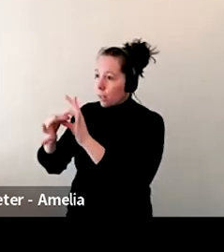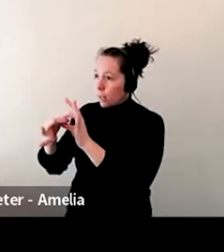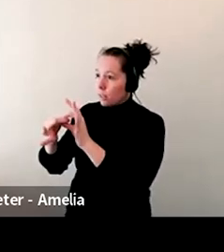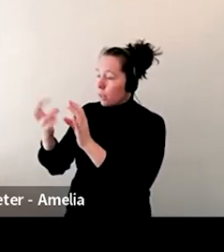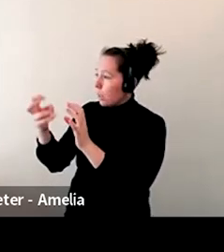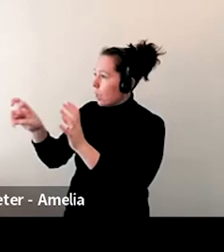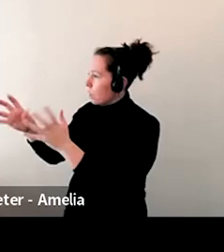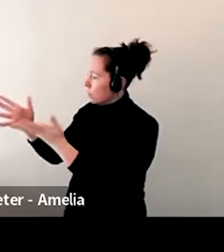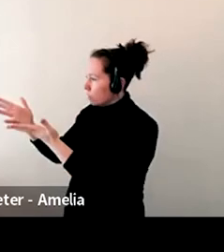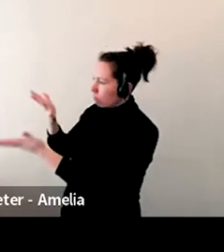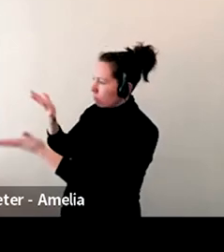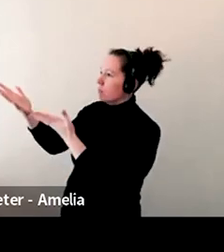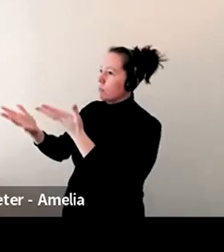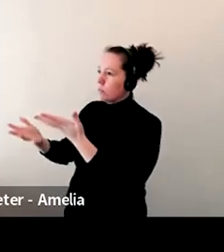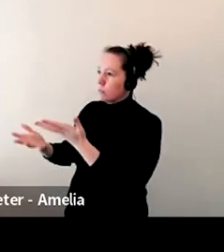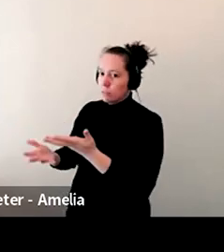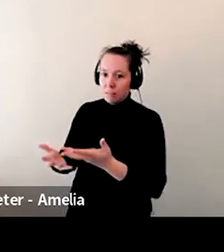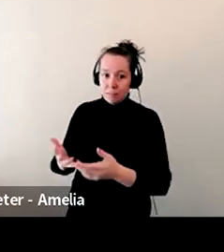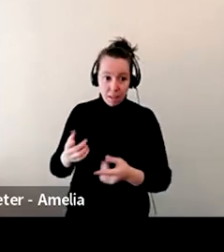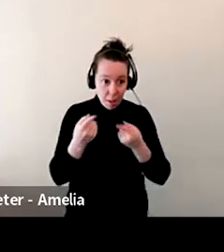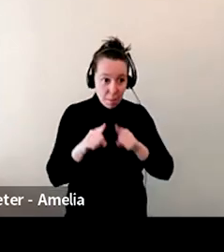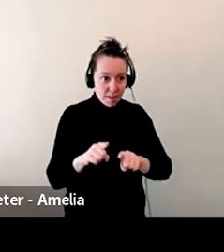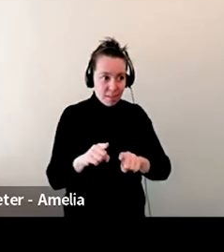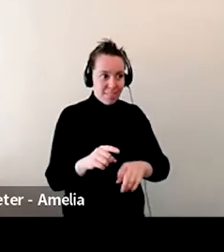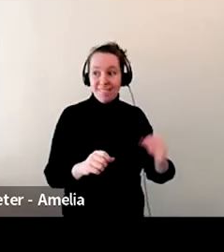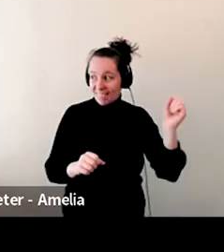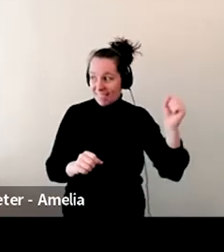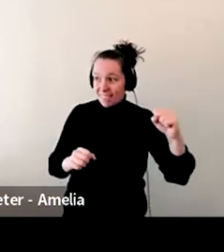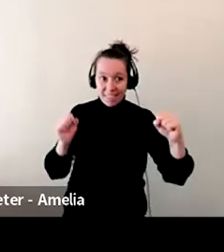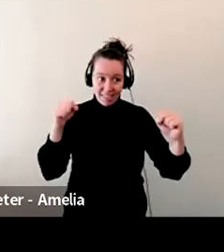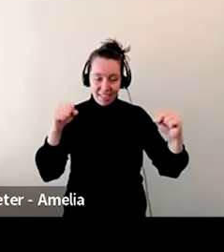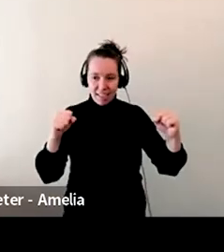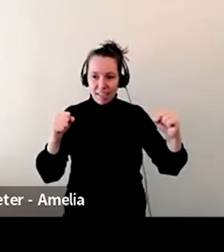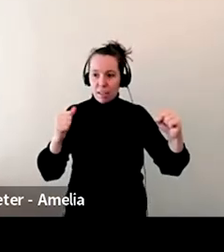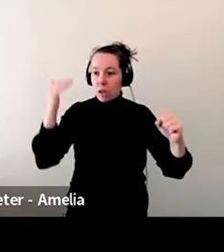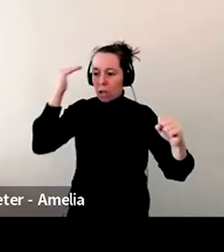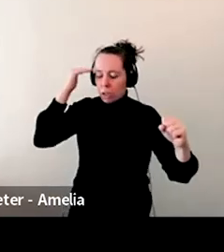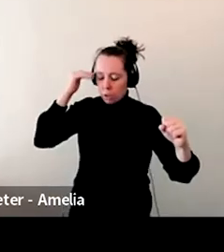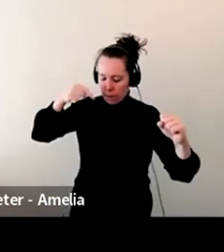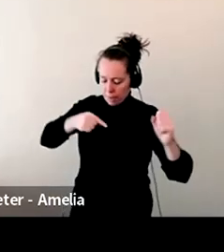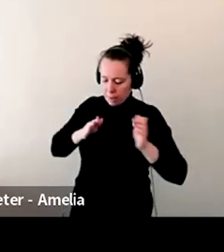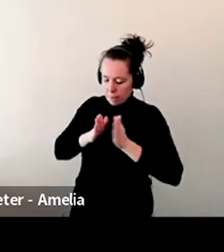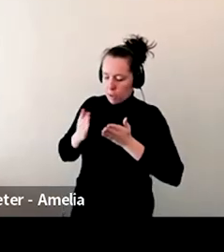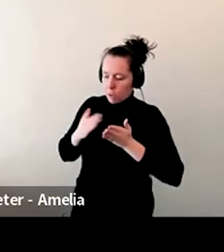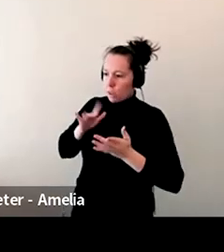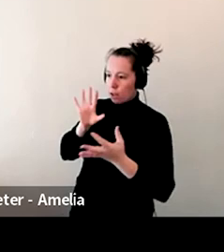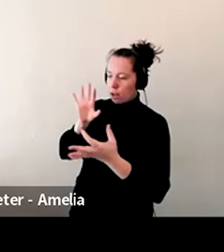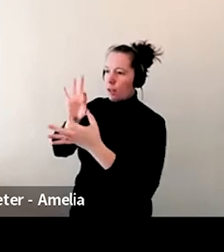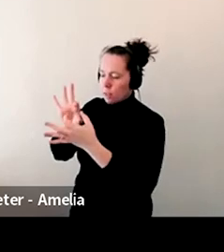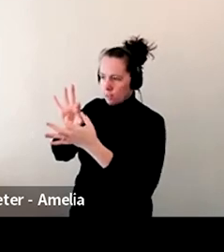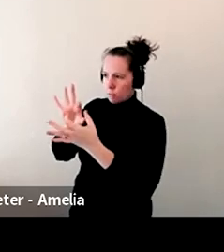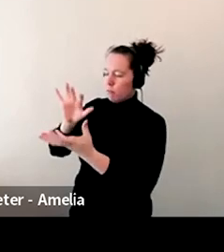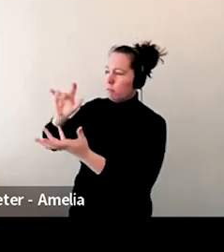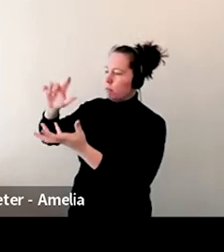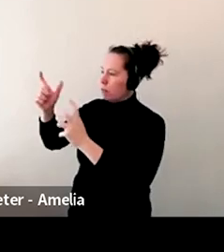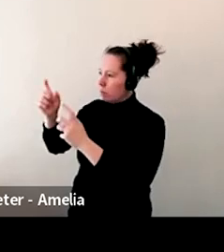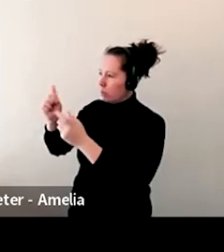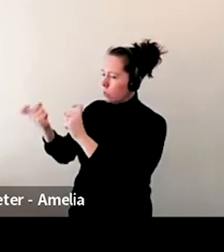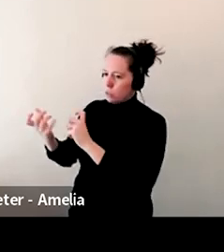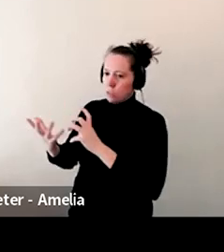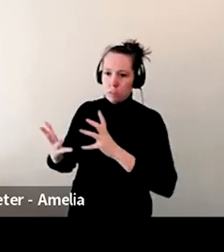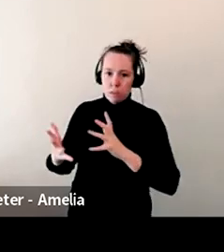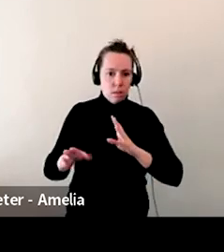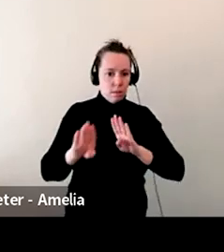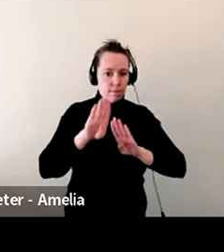yet? Yeah. I just got used to this one. Okay. I know that book. I know I have to order it from here and now they've changed it. Oh, I can't.